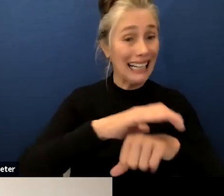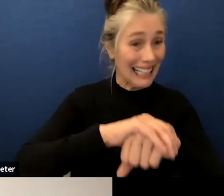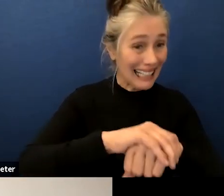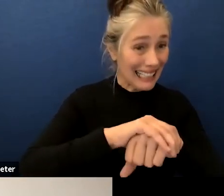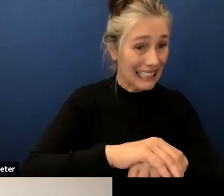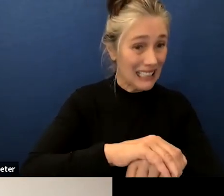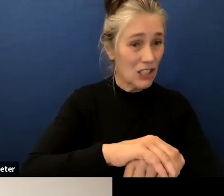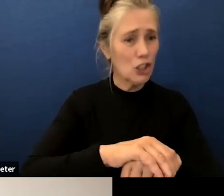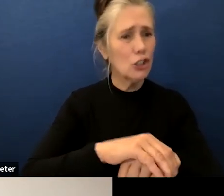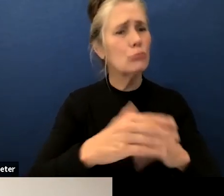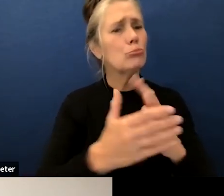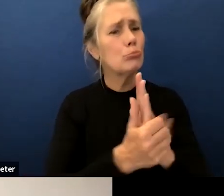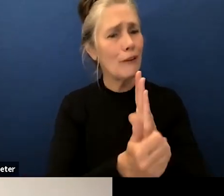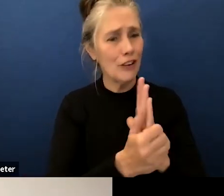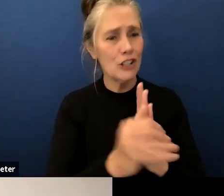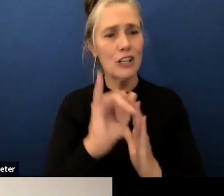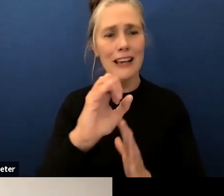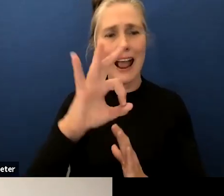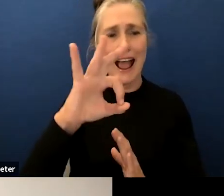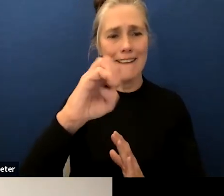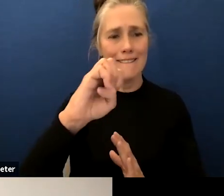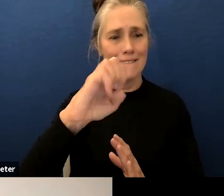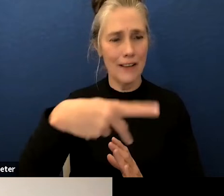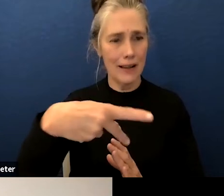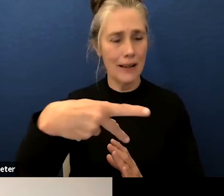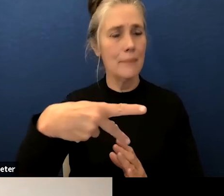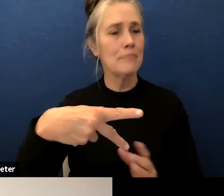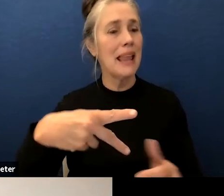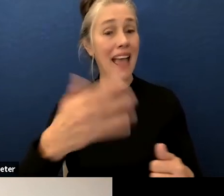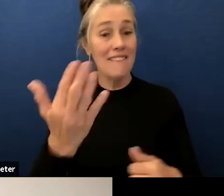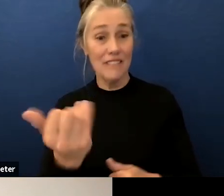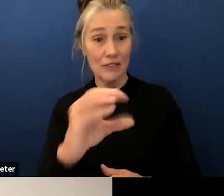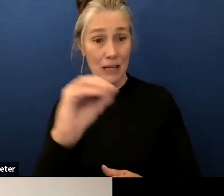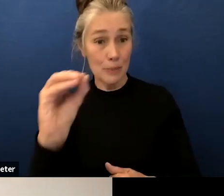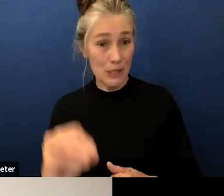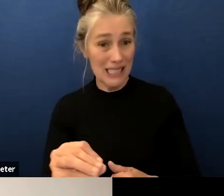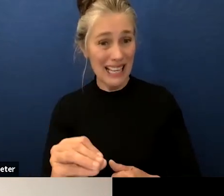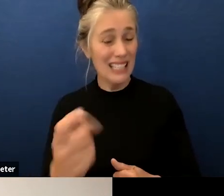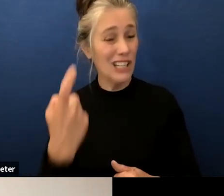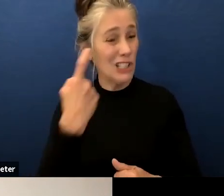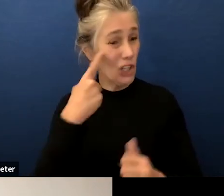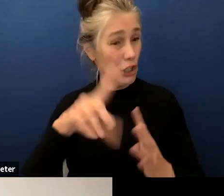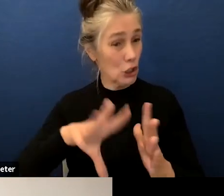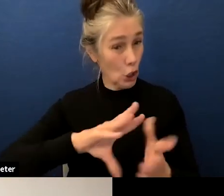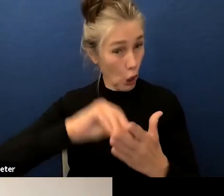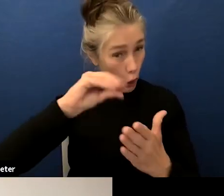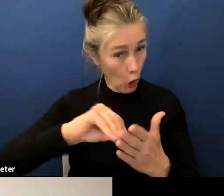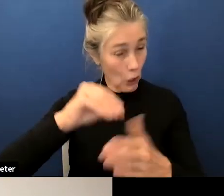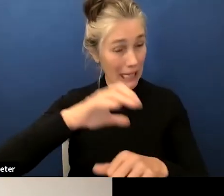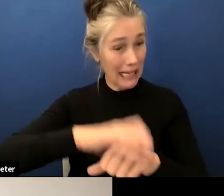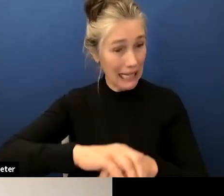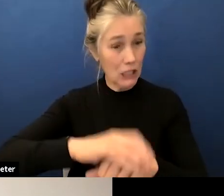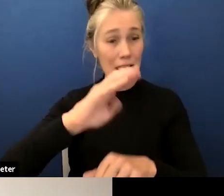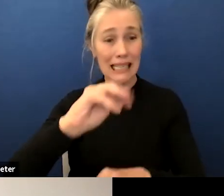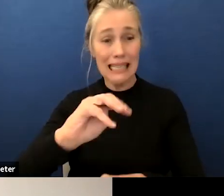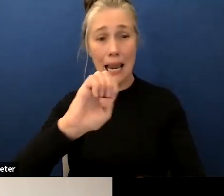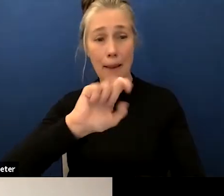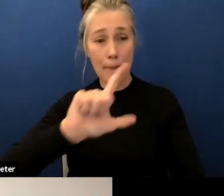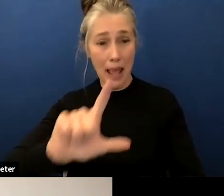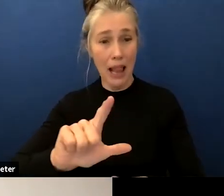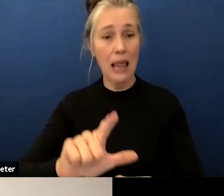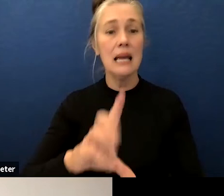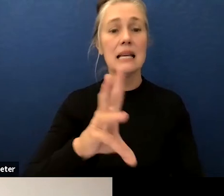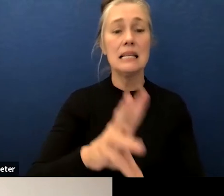15 of our students are emergent multilingual learners or emls with 642